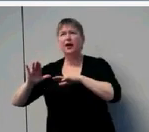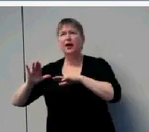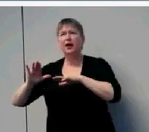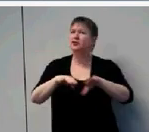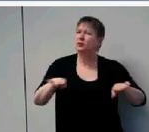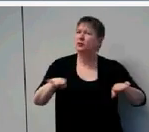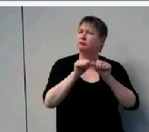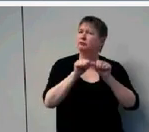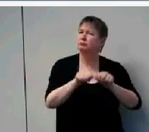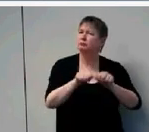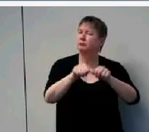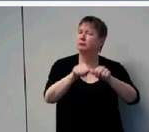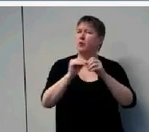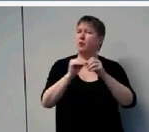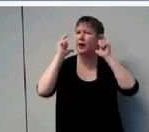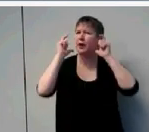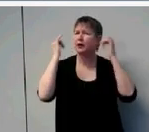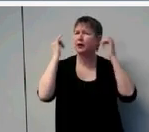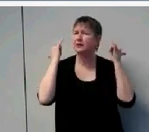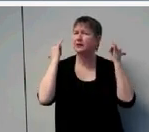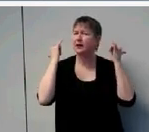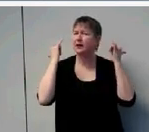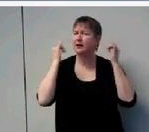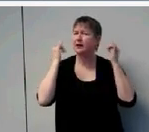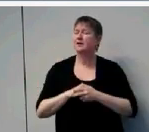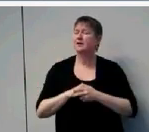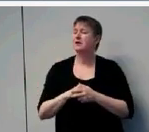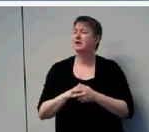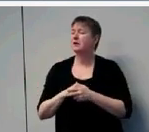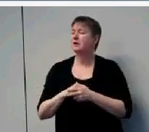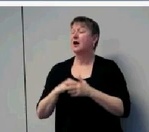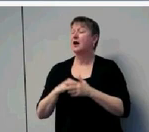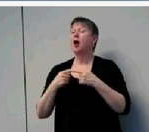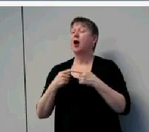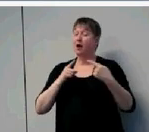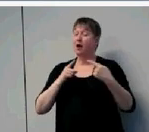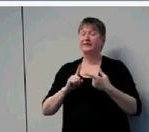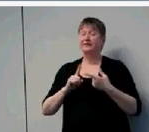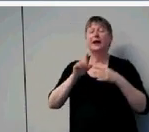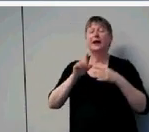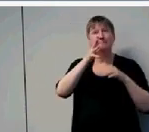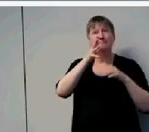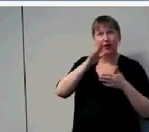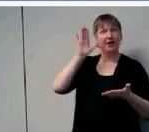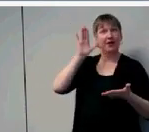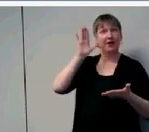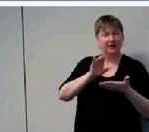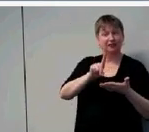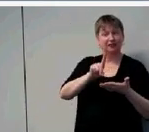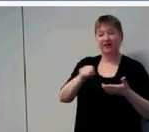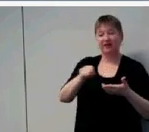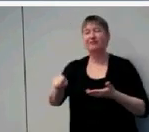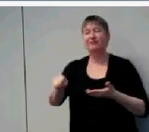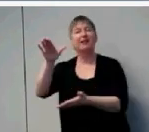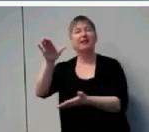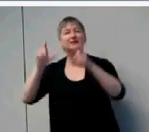aids more consistently and vice versa. Also, degree of hearing loss was influential. Children with mild